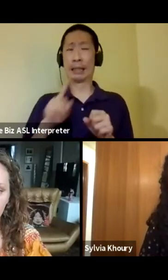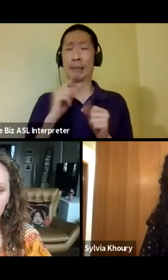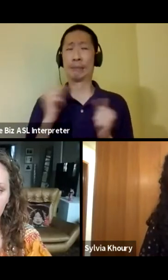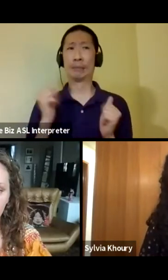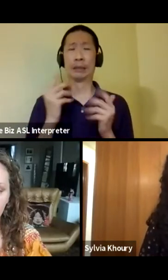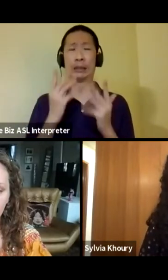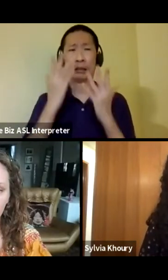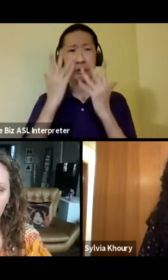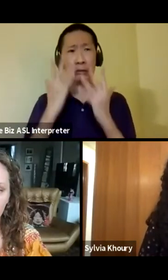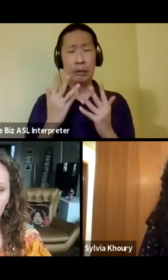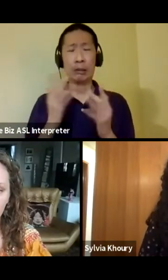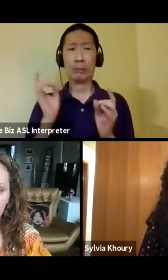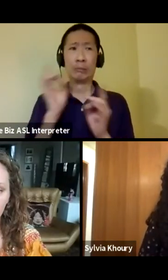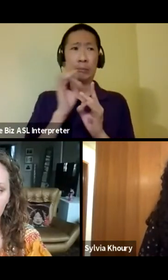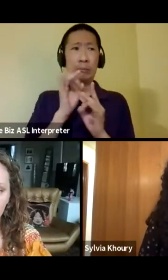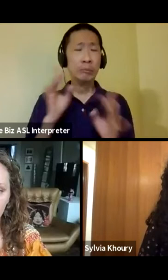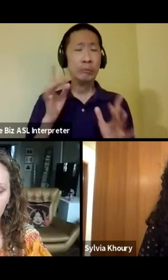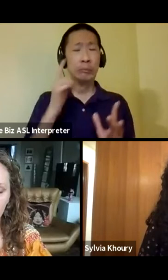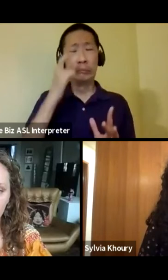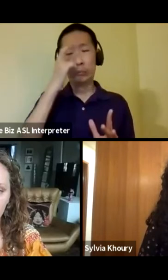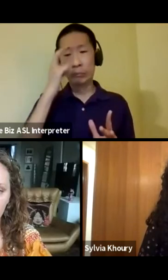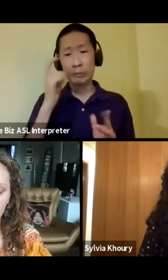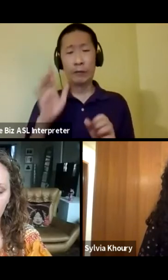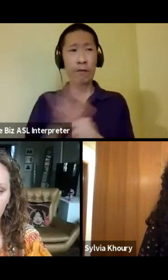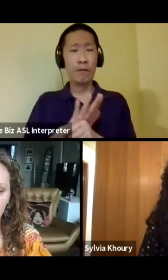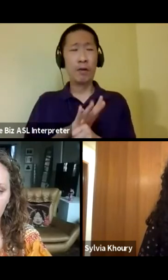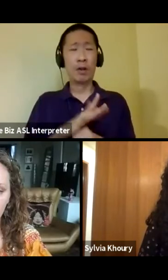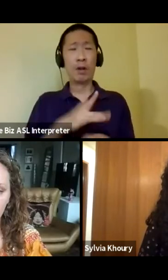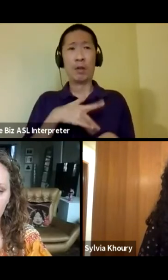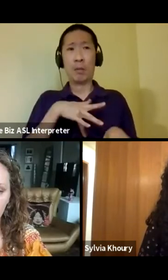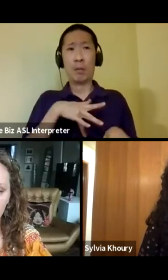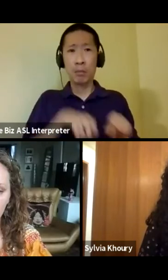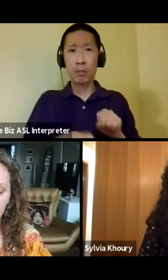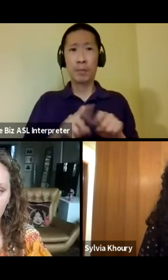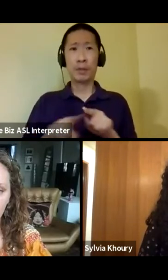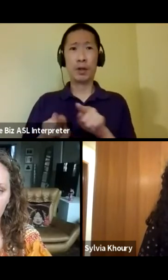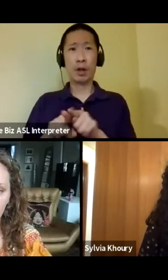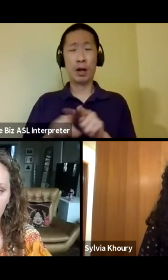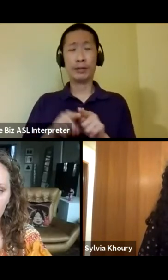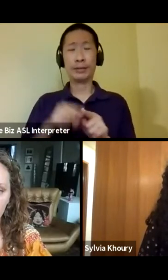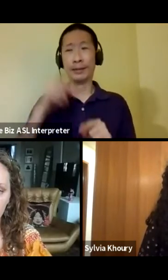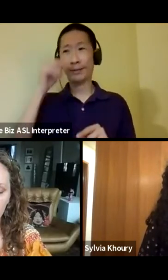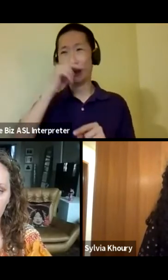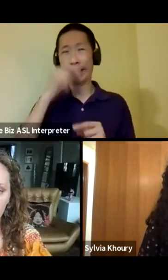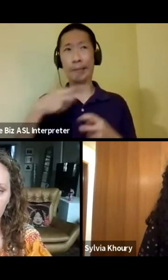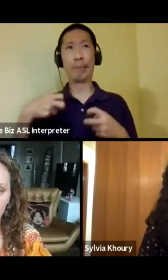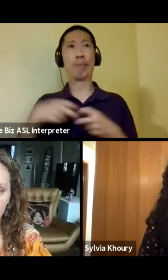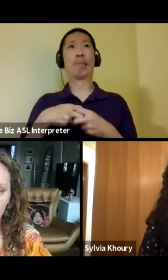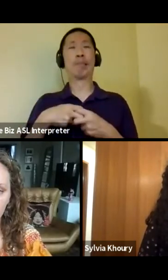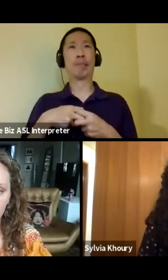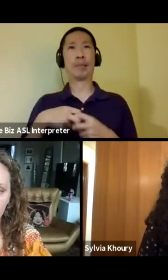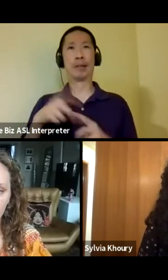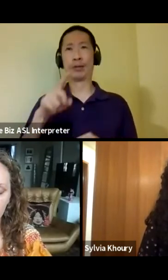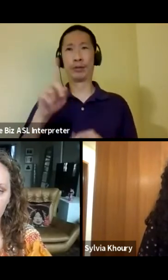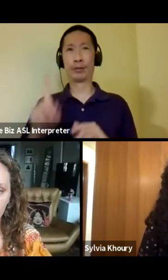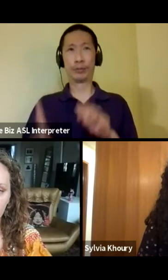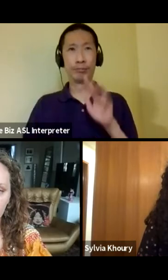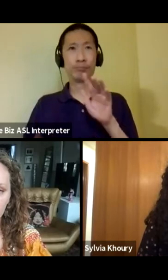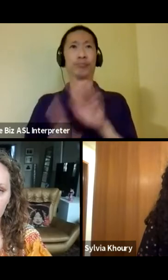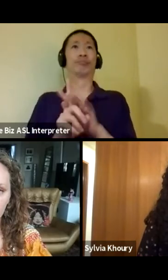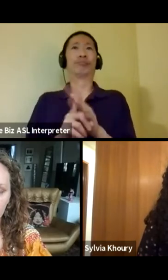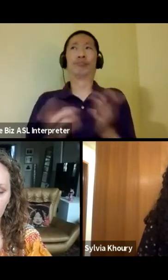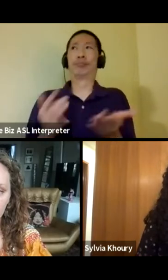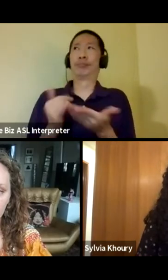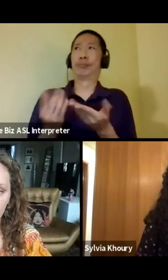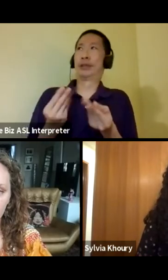tragic, and sad, and full of a lot of heartache. But it's also kind of a hilarious conundrum that you just appear in this land, you had no